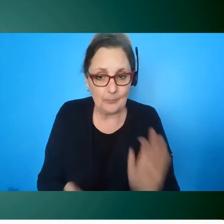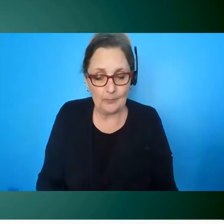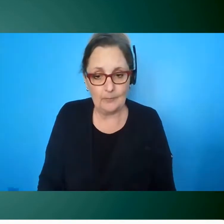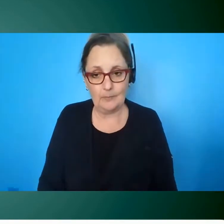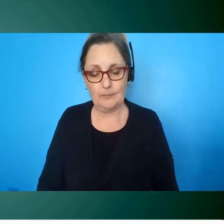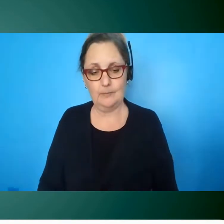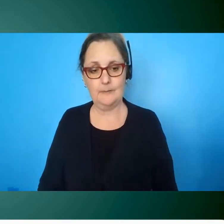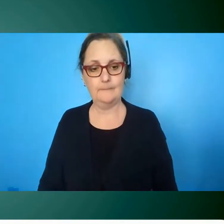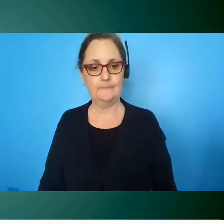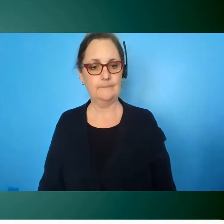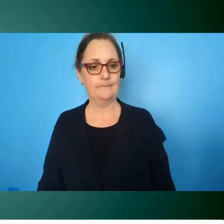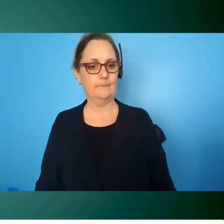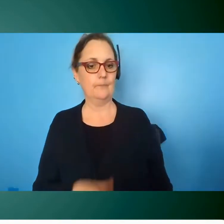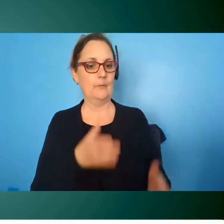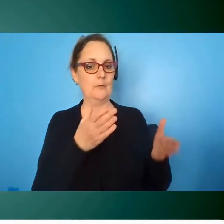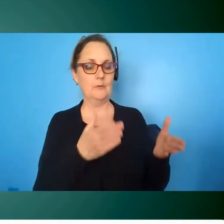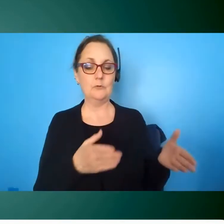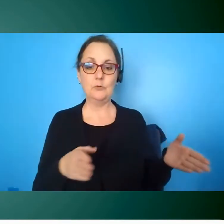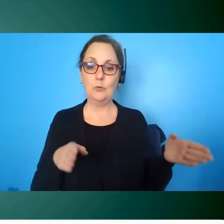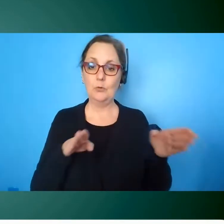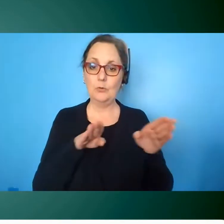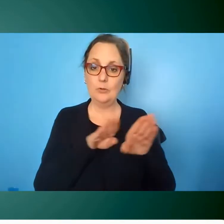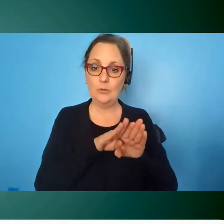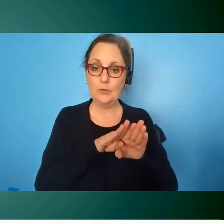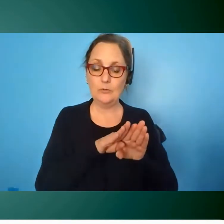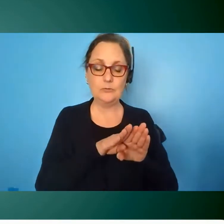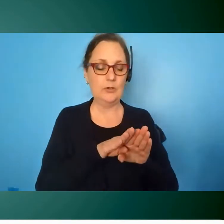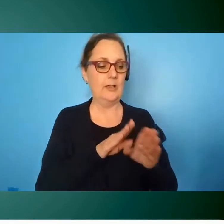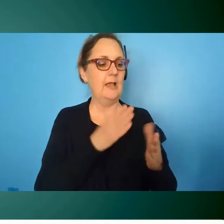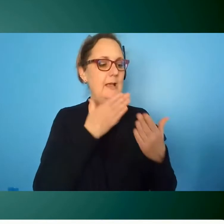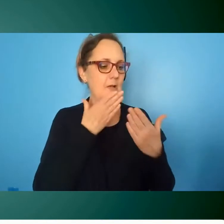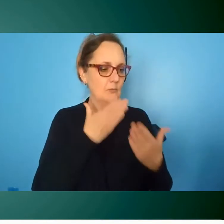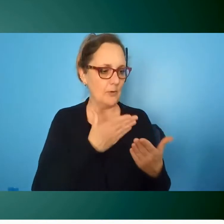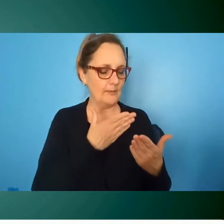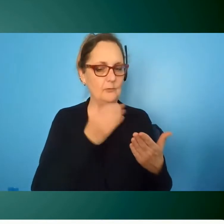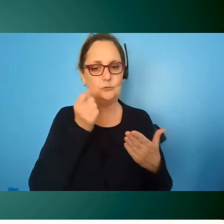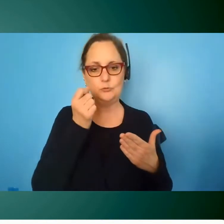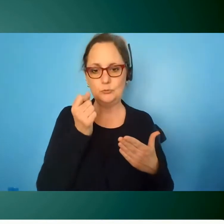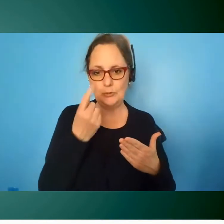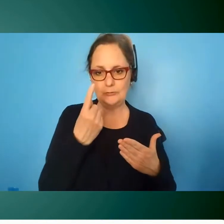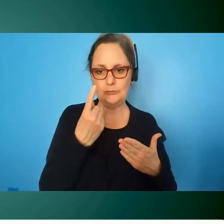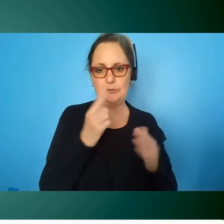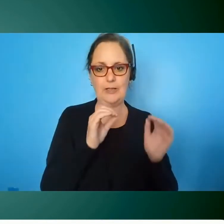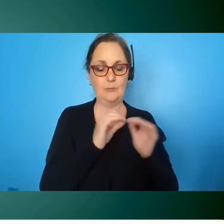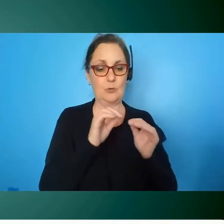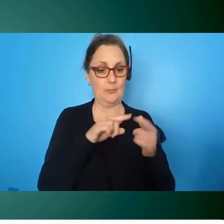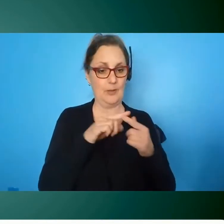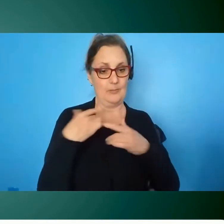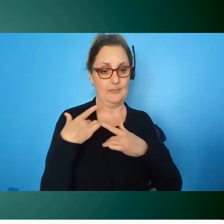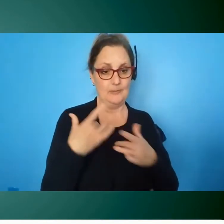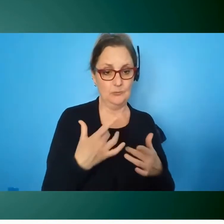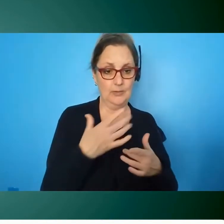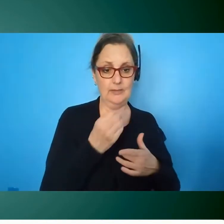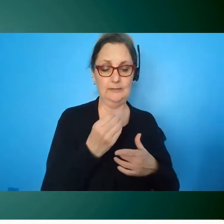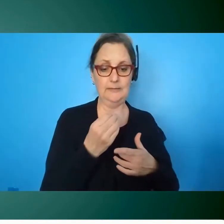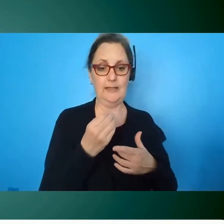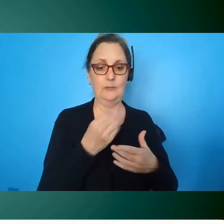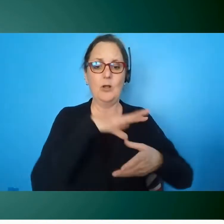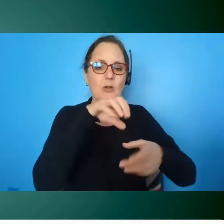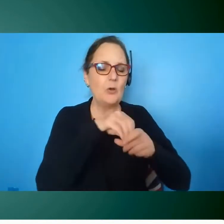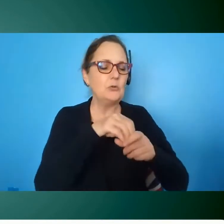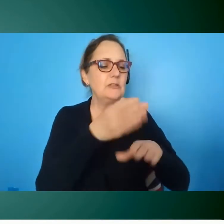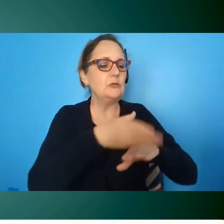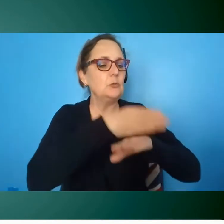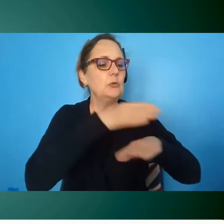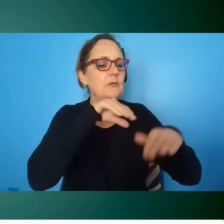to close comment to close i'm grateful to understand more about these trends and considerations are going into improving accessibility to